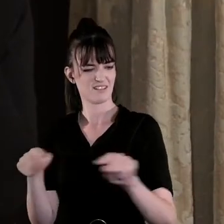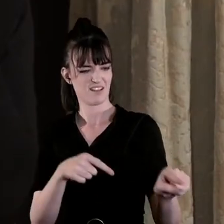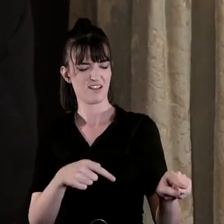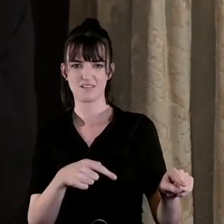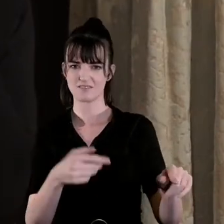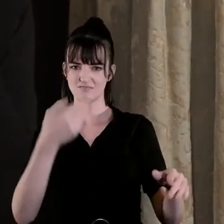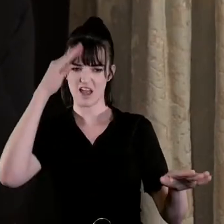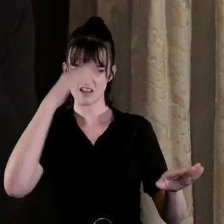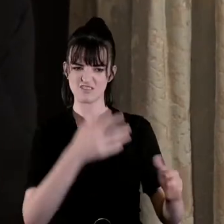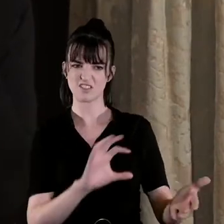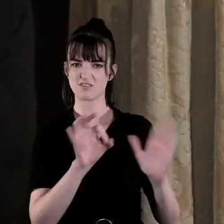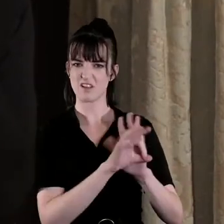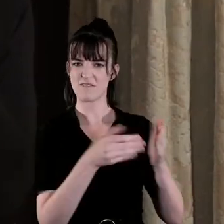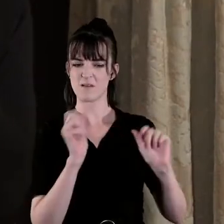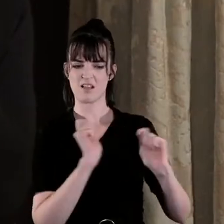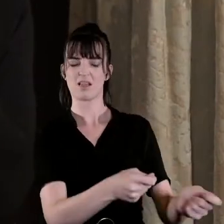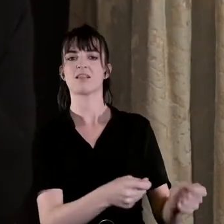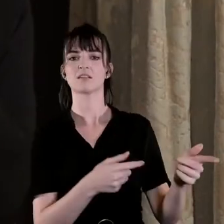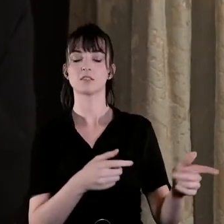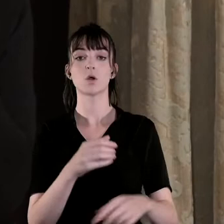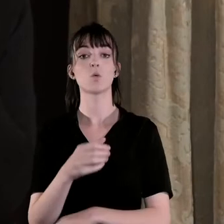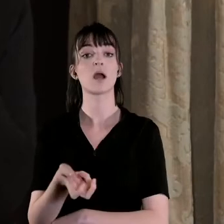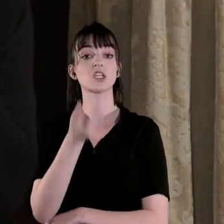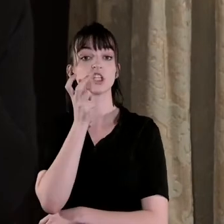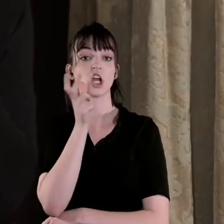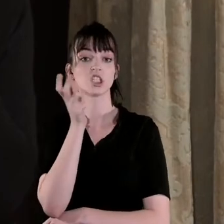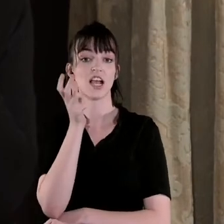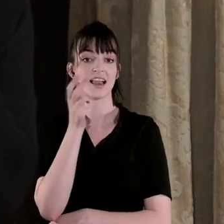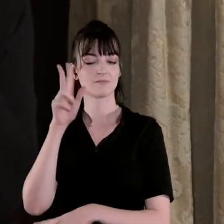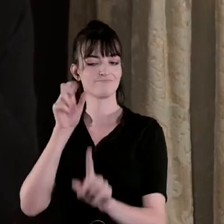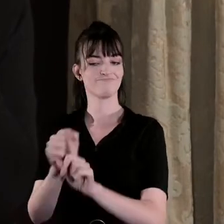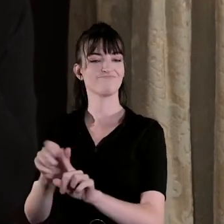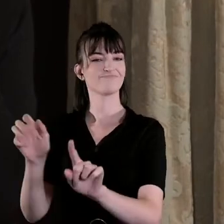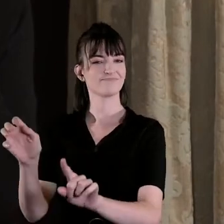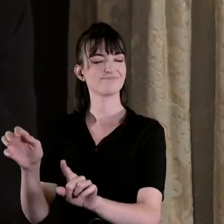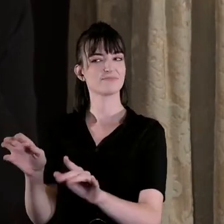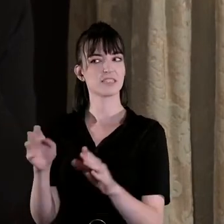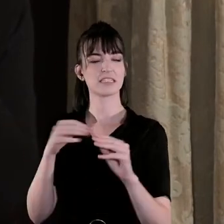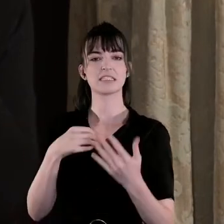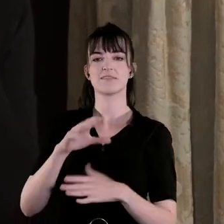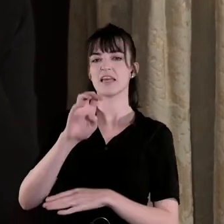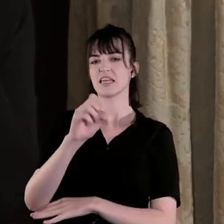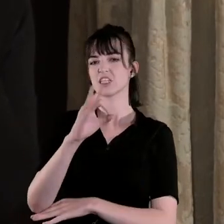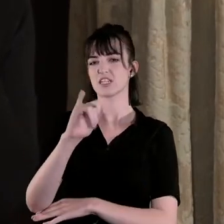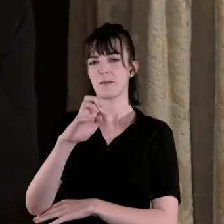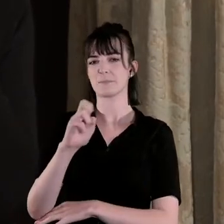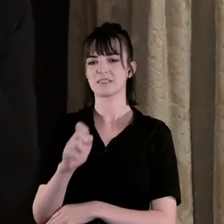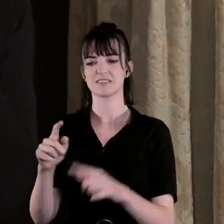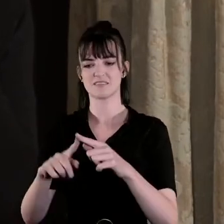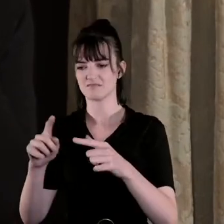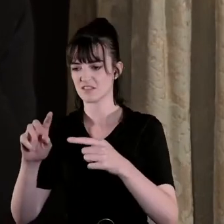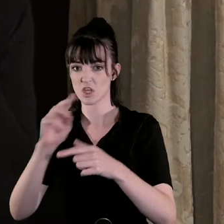Churchill notes how Britain's great interests in India and in Egypt the dominions and the US had been damaged by the loud